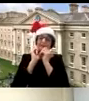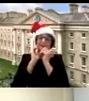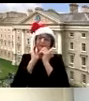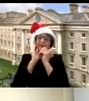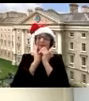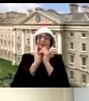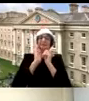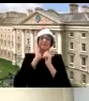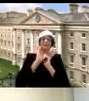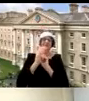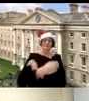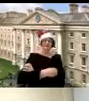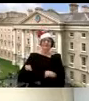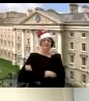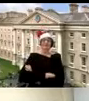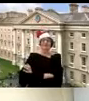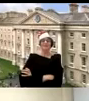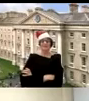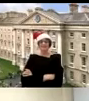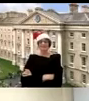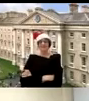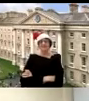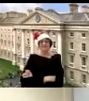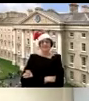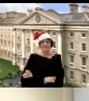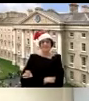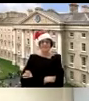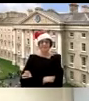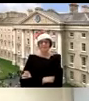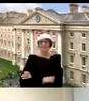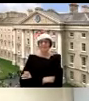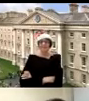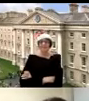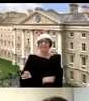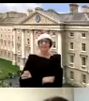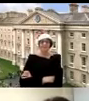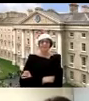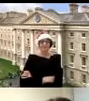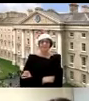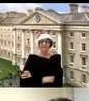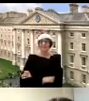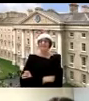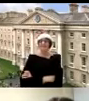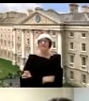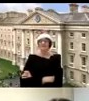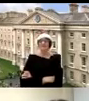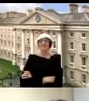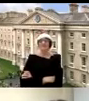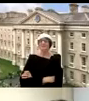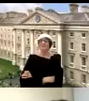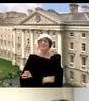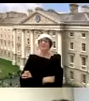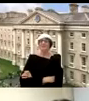they're worried about and you know it's going to turn out to be exactly what you're worried about too because we're all essentially the same